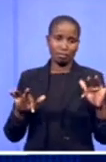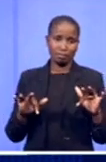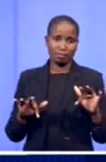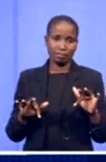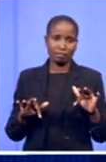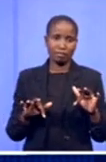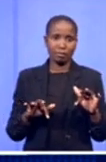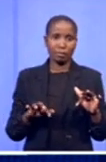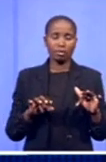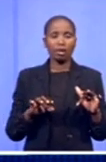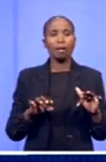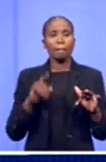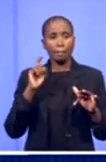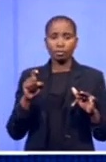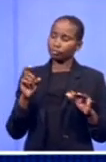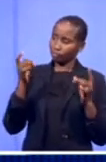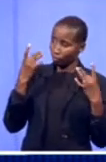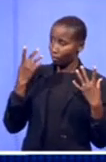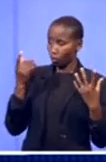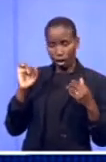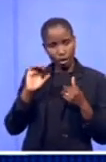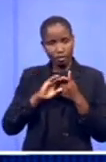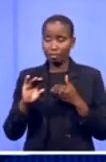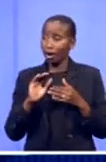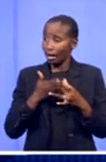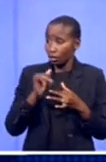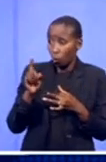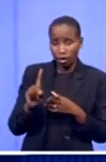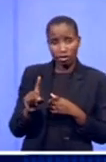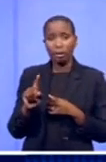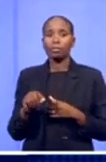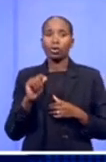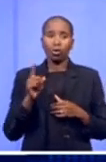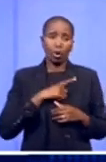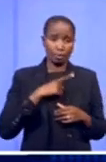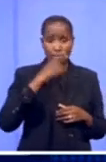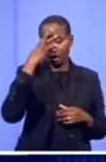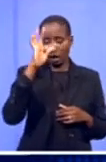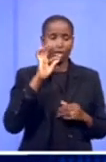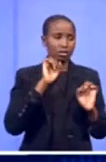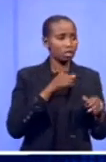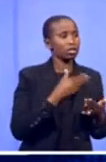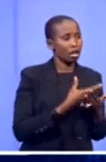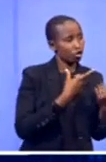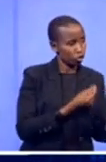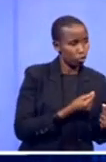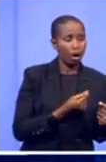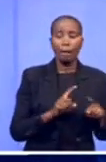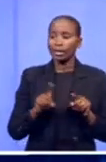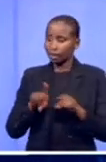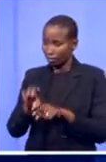South Africa. It's one thing for us as government to say, but for business to say, this is why we invest in South Africa.